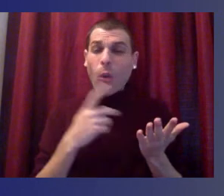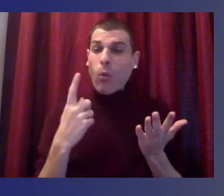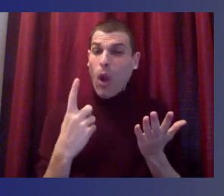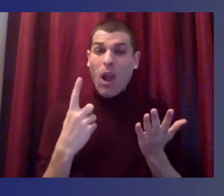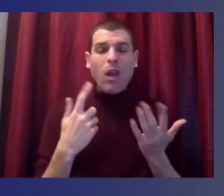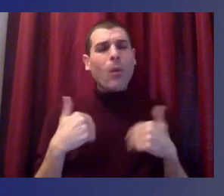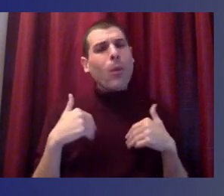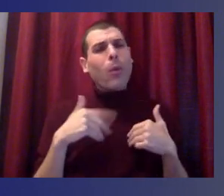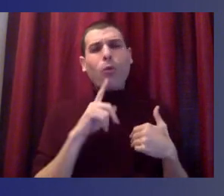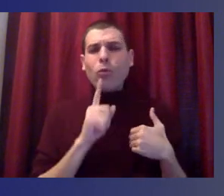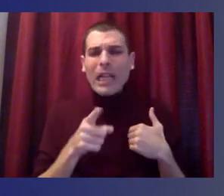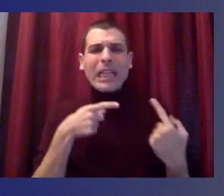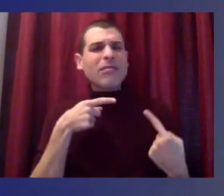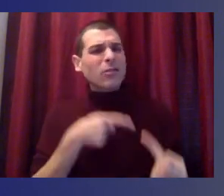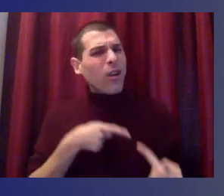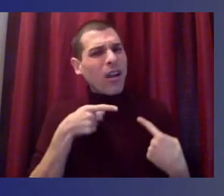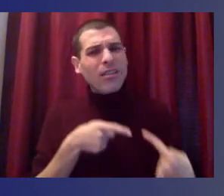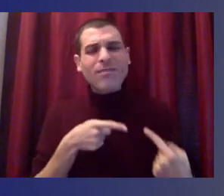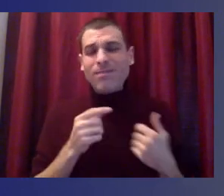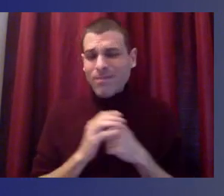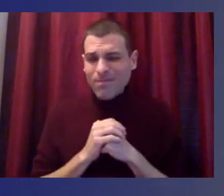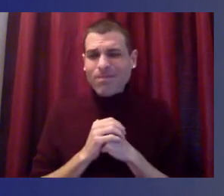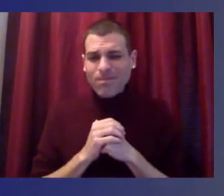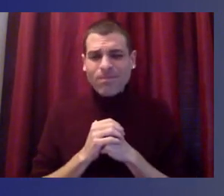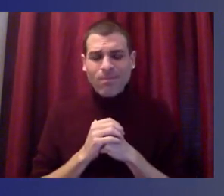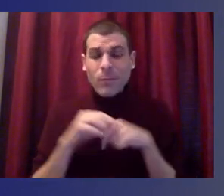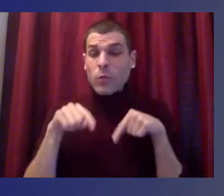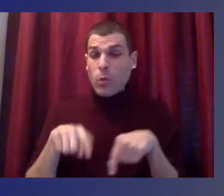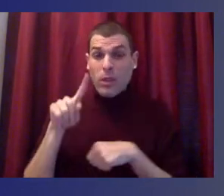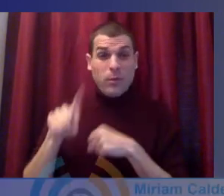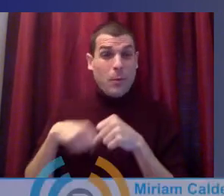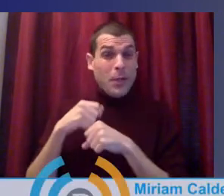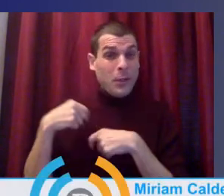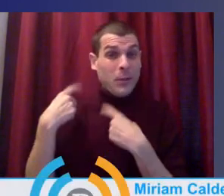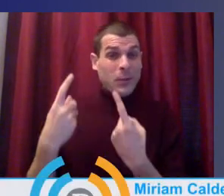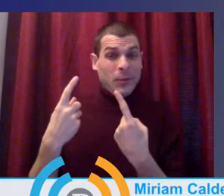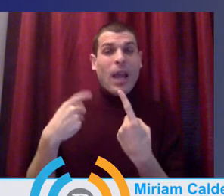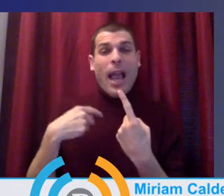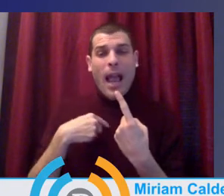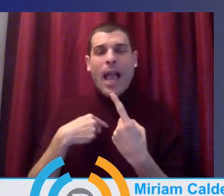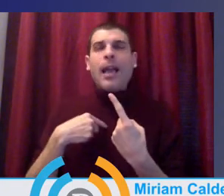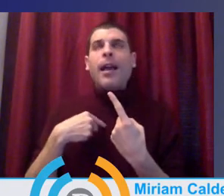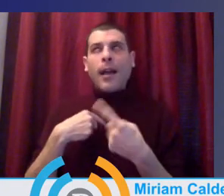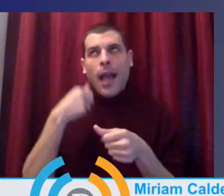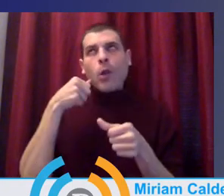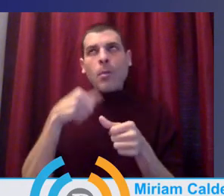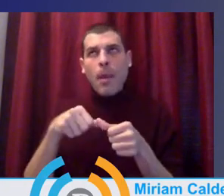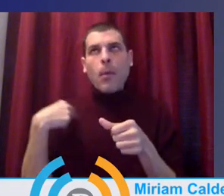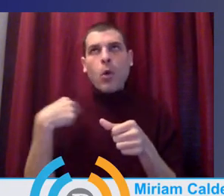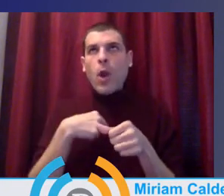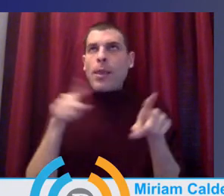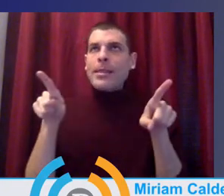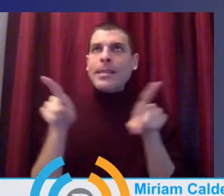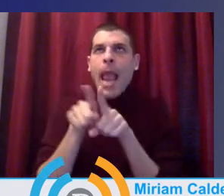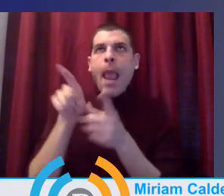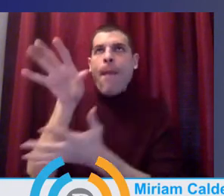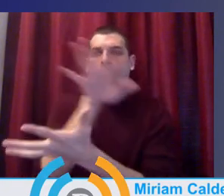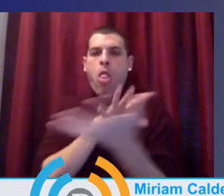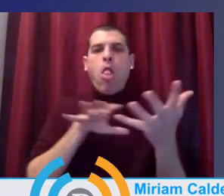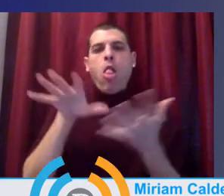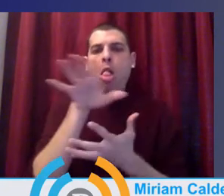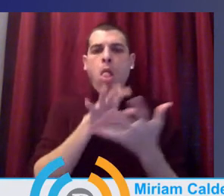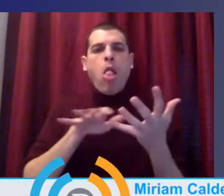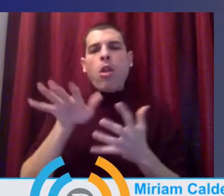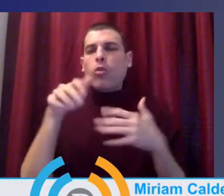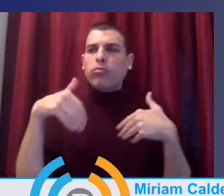An idea that's resonated with me throughout this year is we're all in the same storm, but different boats. In my personal and